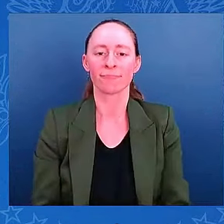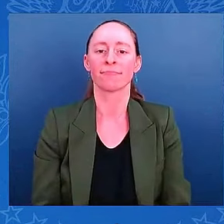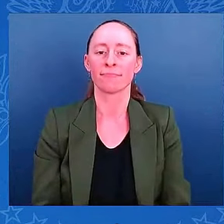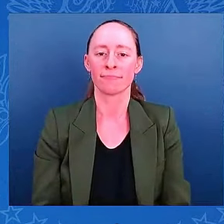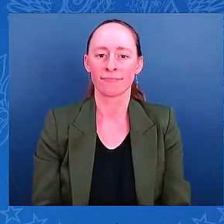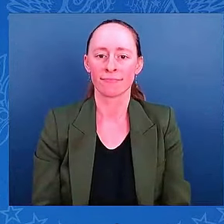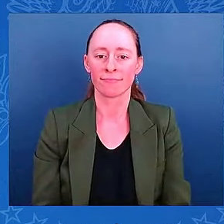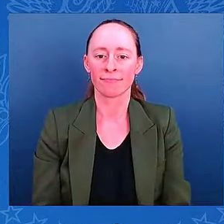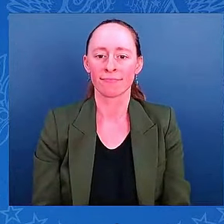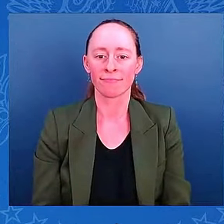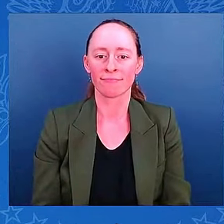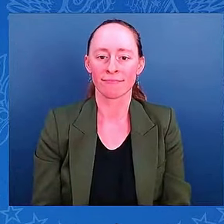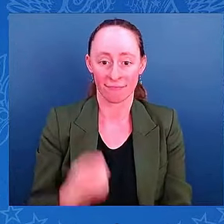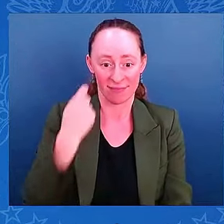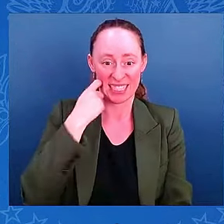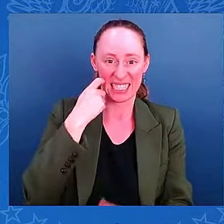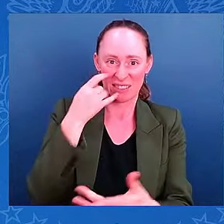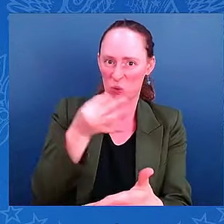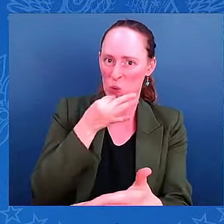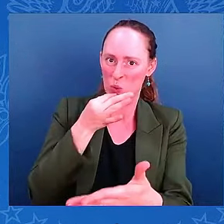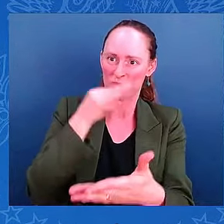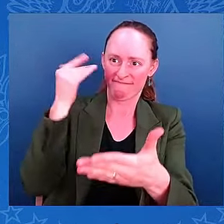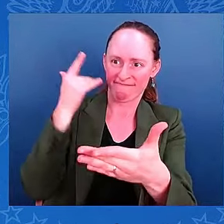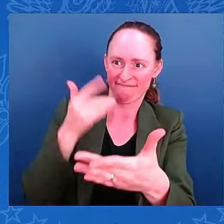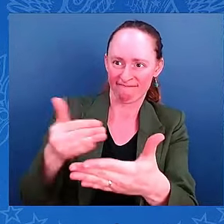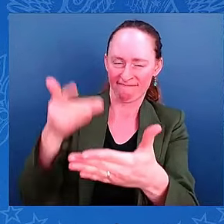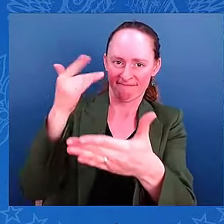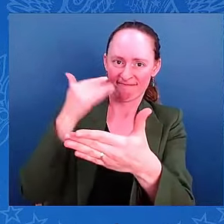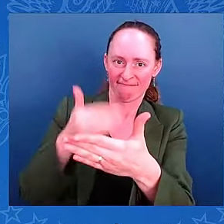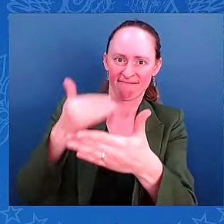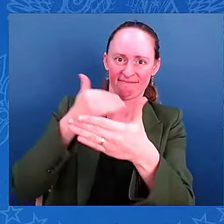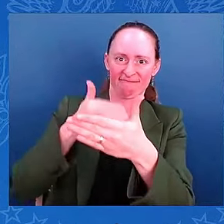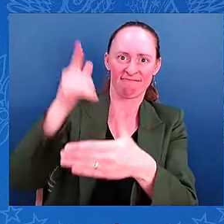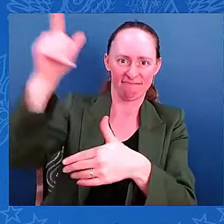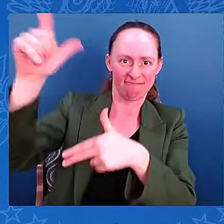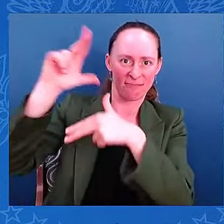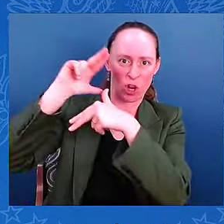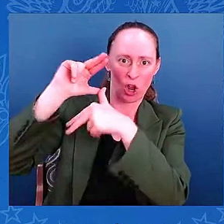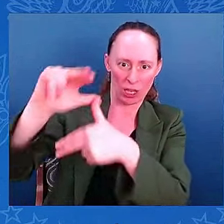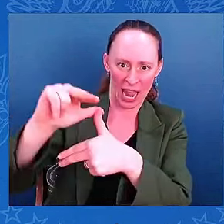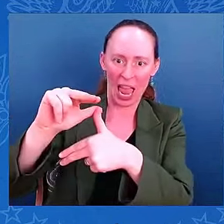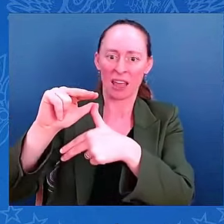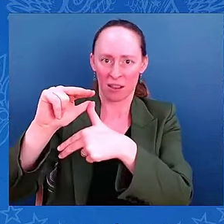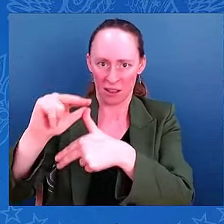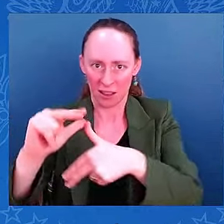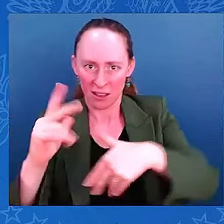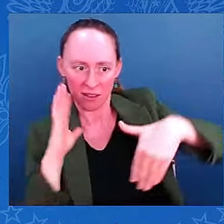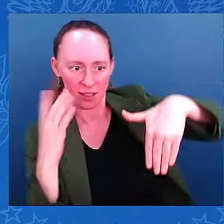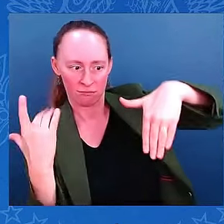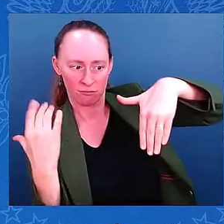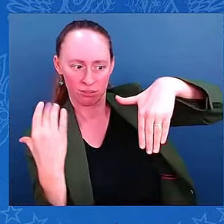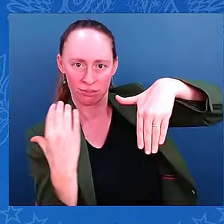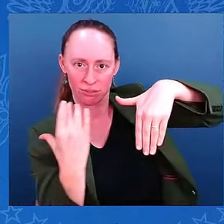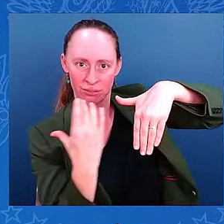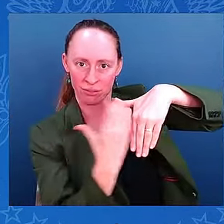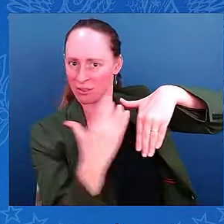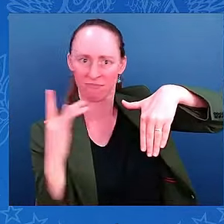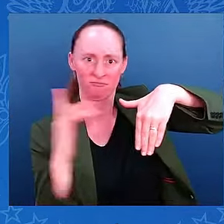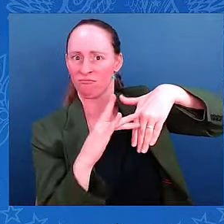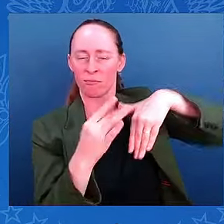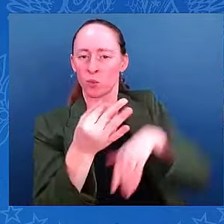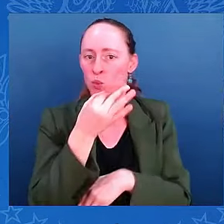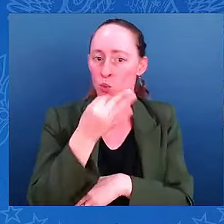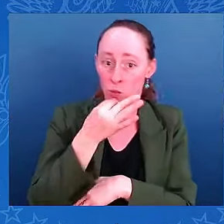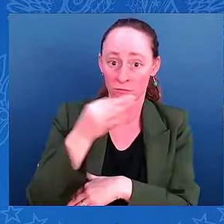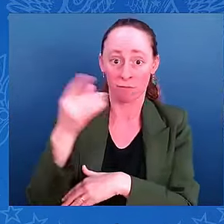potentially catastrophic hurricane landfall along the west coast of Florida, with the center of Milton expected to cross the coast late this evening or very early tomorrow